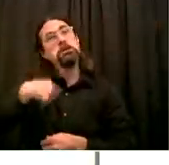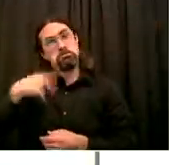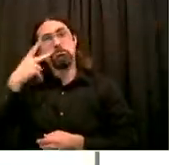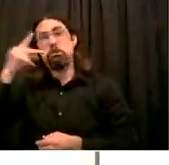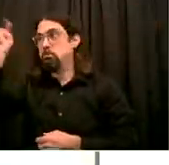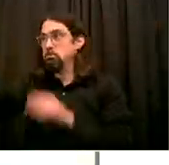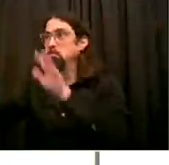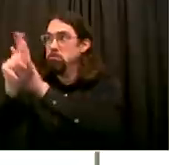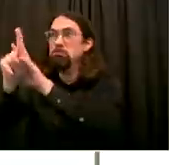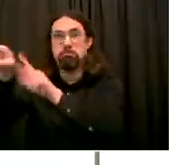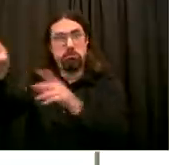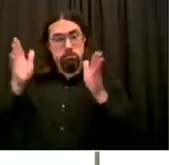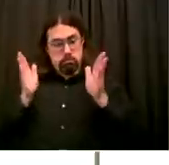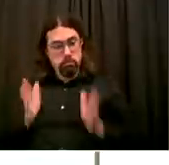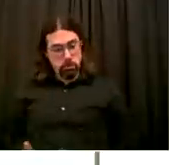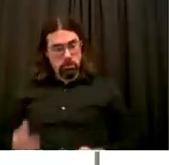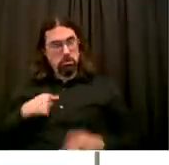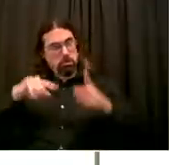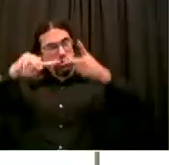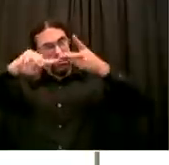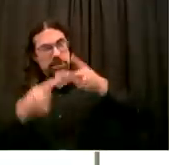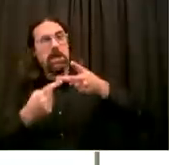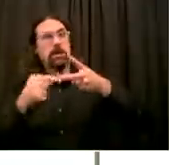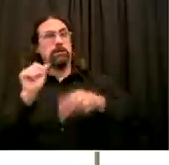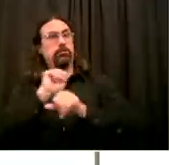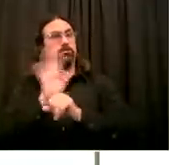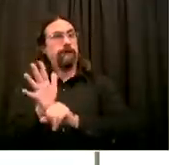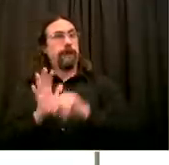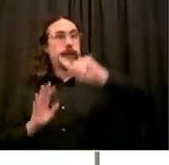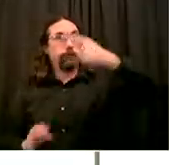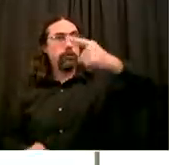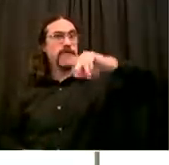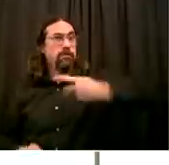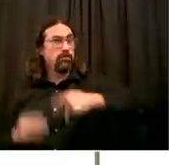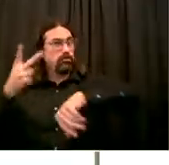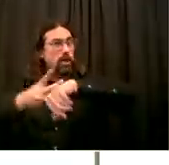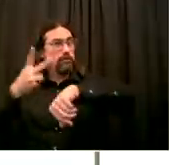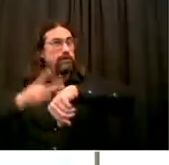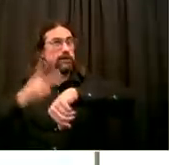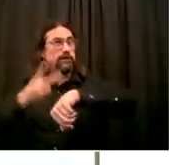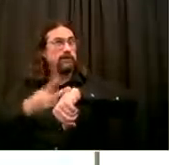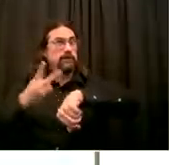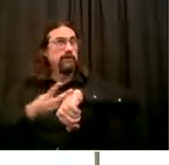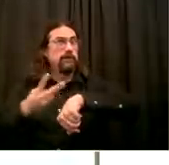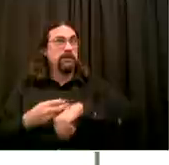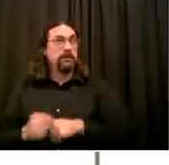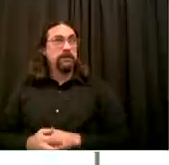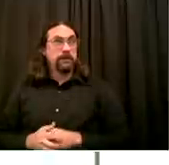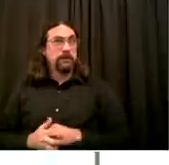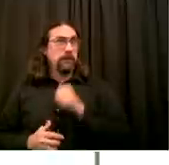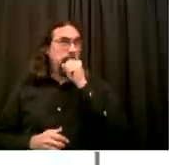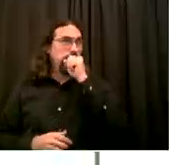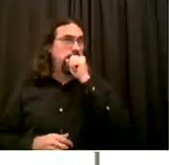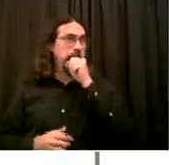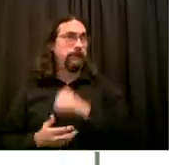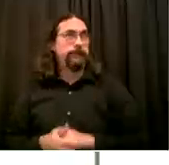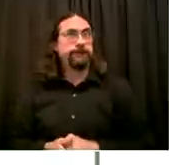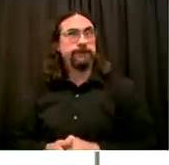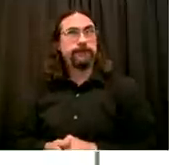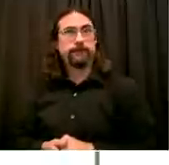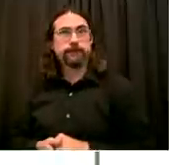get into the details of specific cases to understand whether successive positive tests